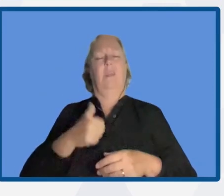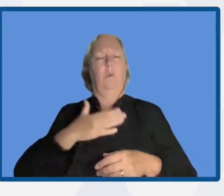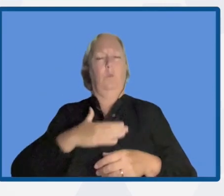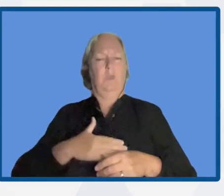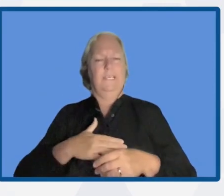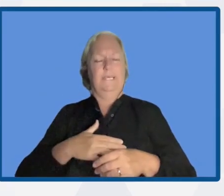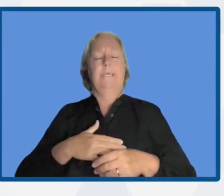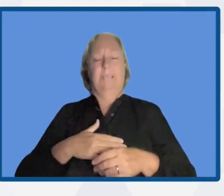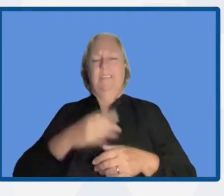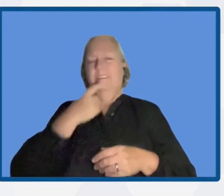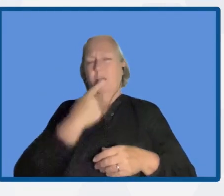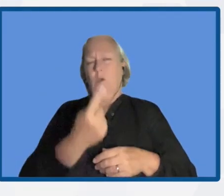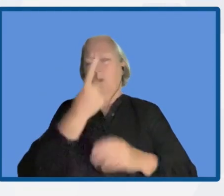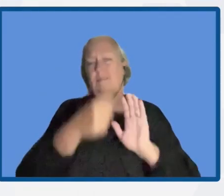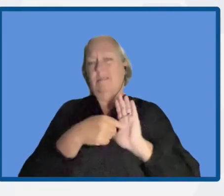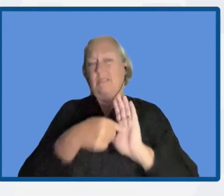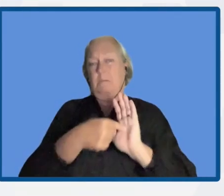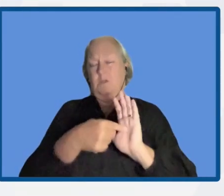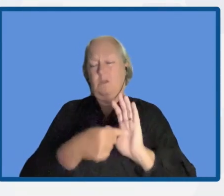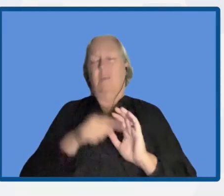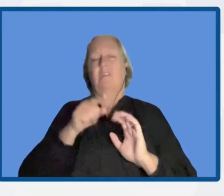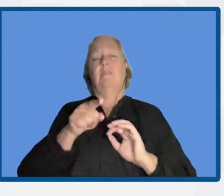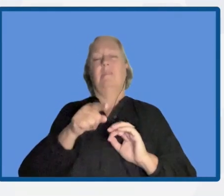mention an example, which is the water funds.